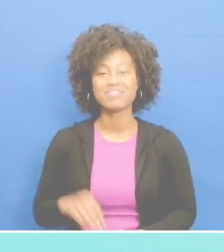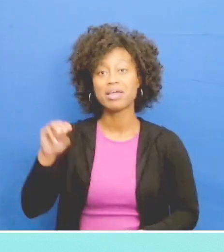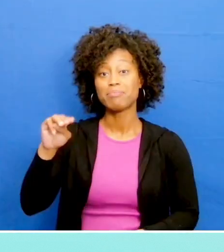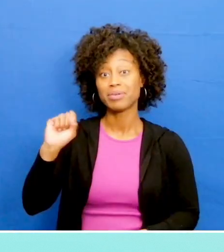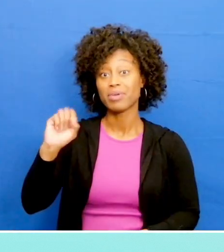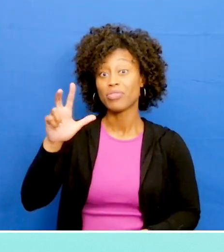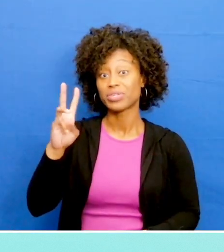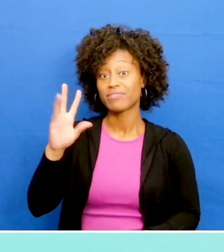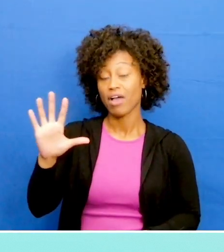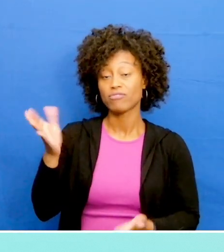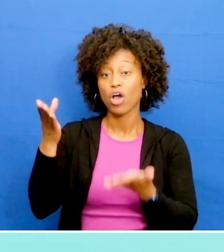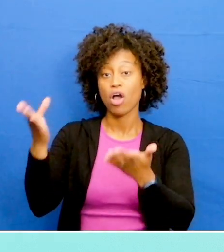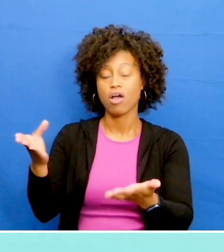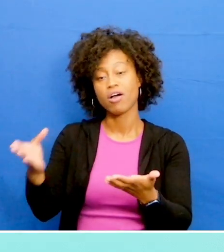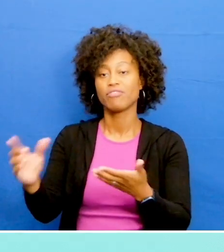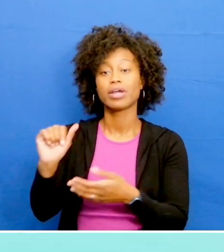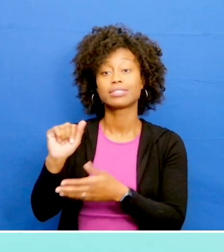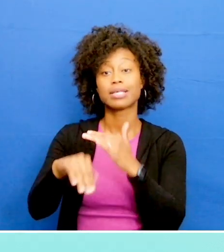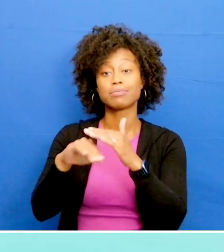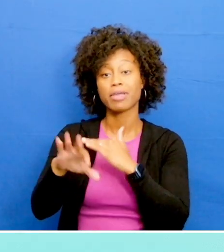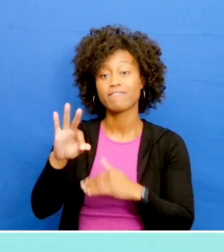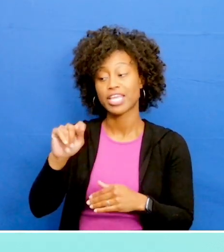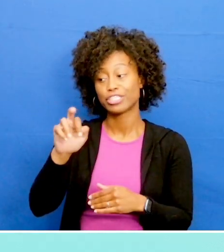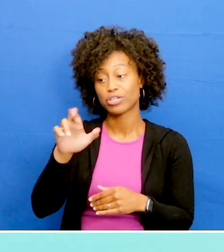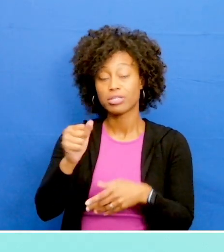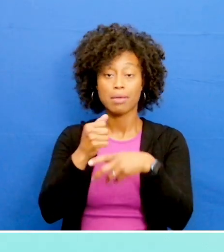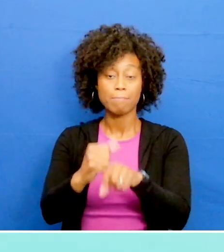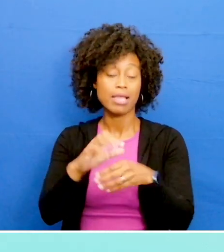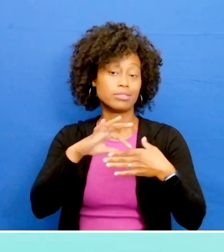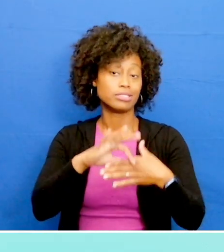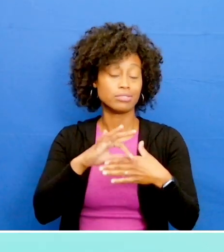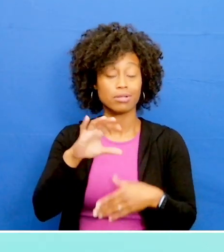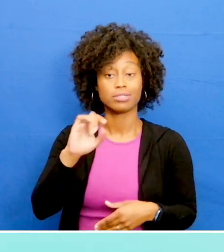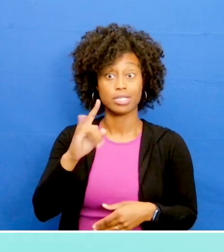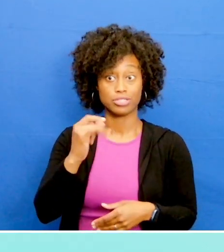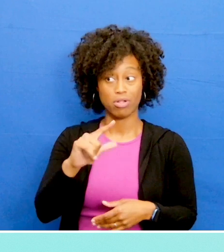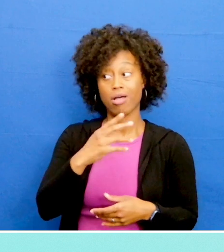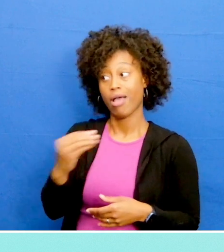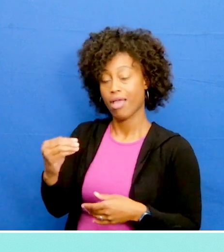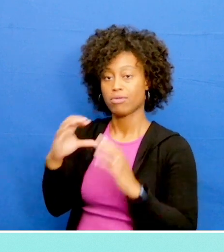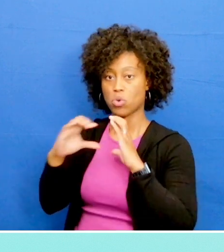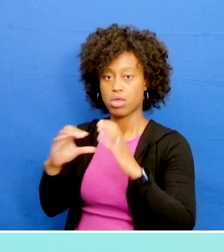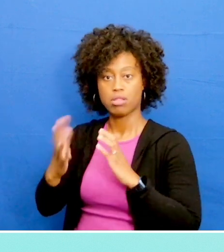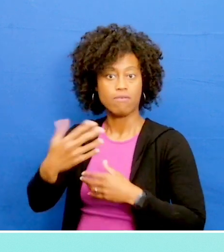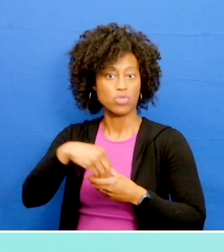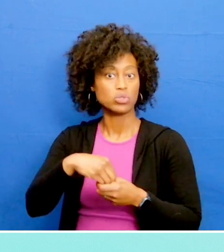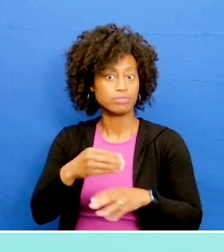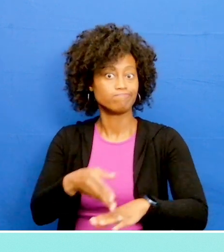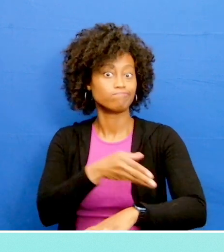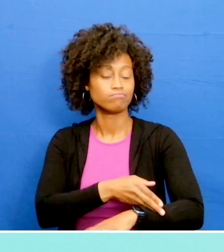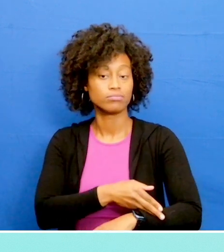Microsoft 365 also offers a range of accessibility features designed to make digital content and communication more inclusive.